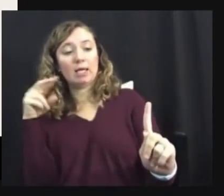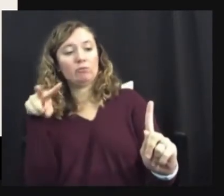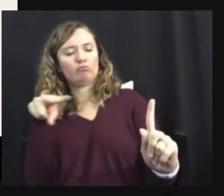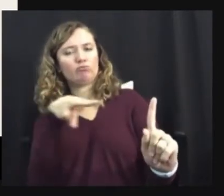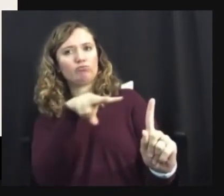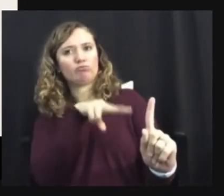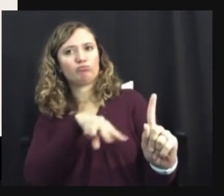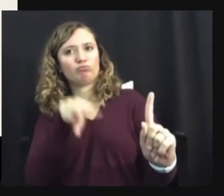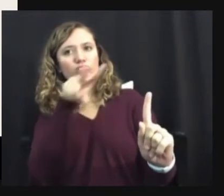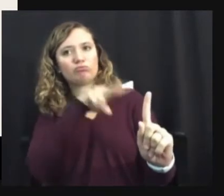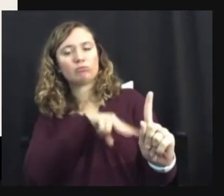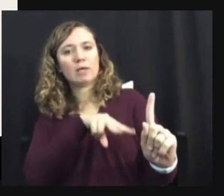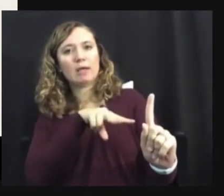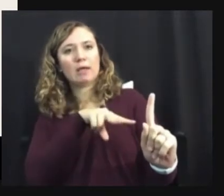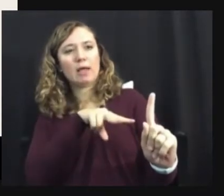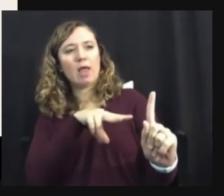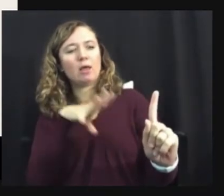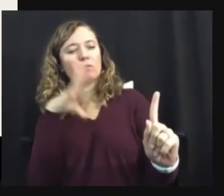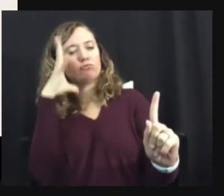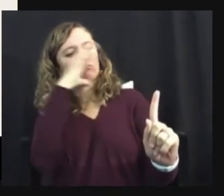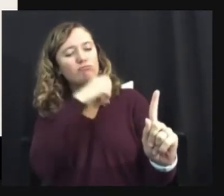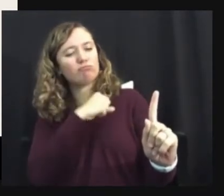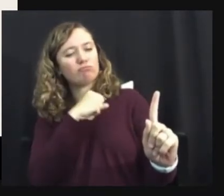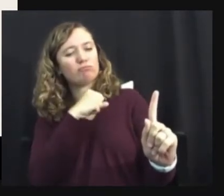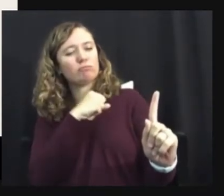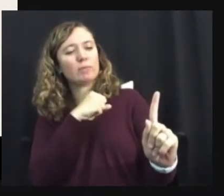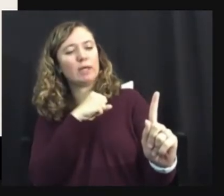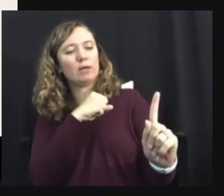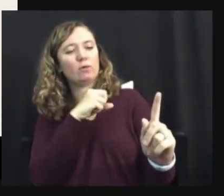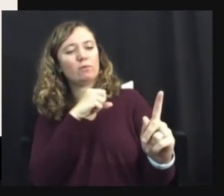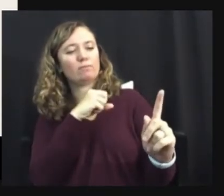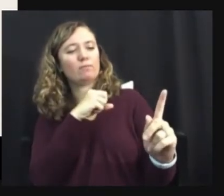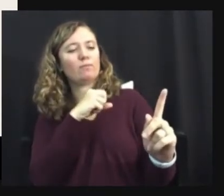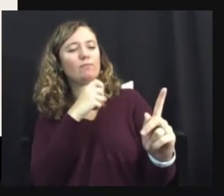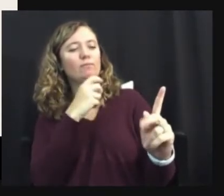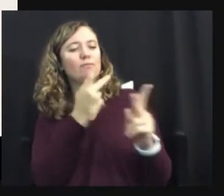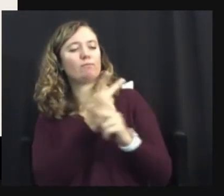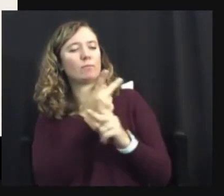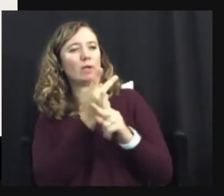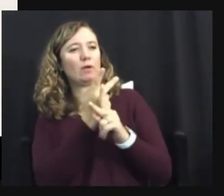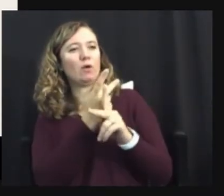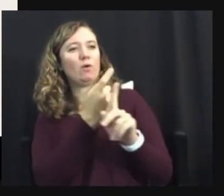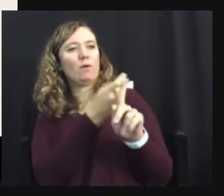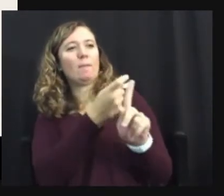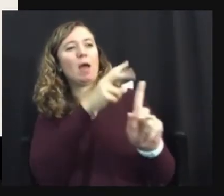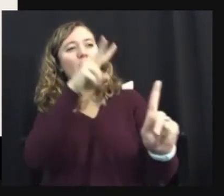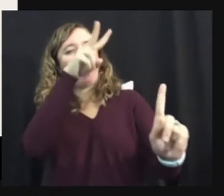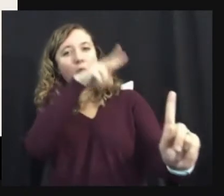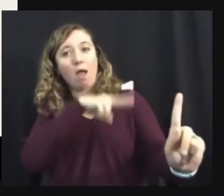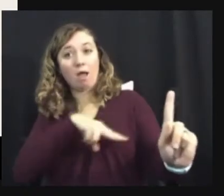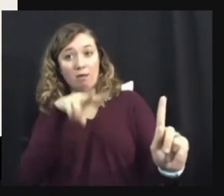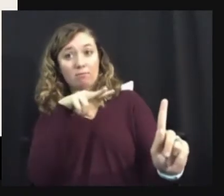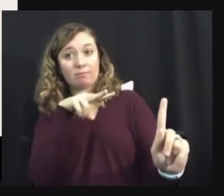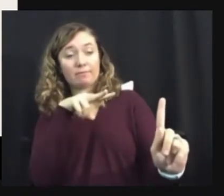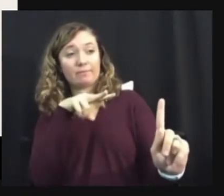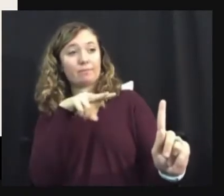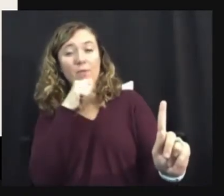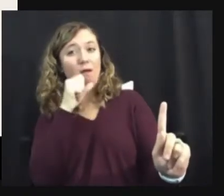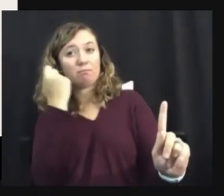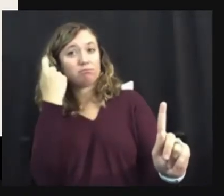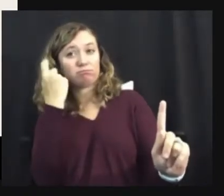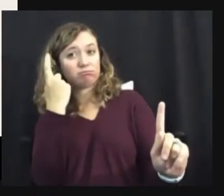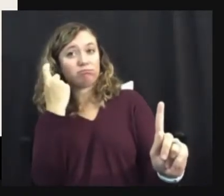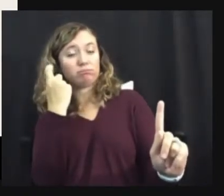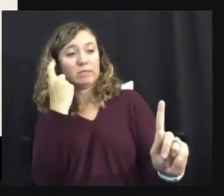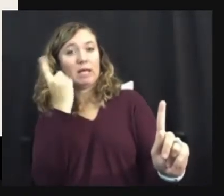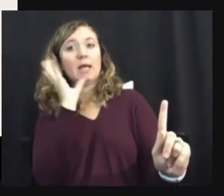assumptions and drawing conclusions based on what they were seeing from the outside, not understanding what was going on